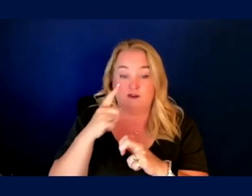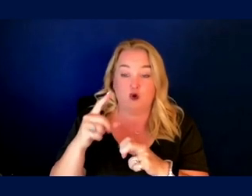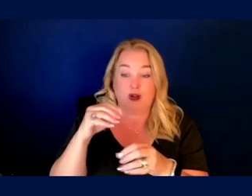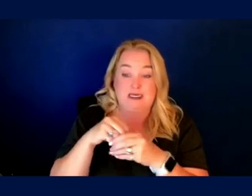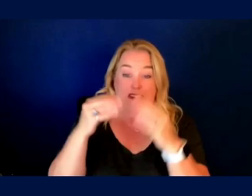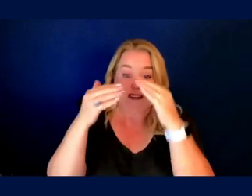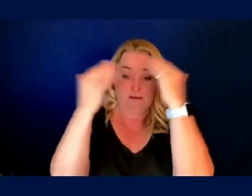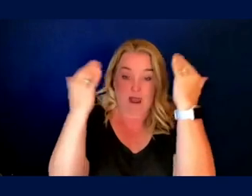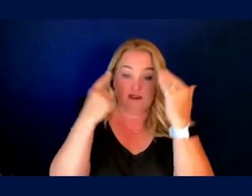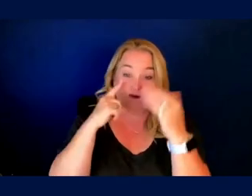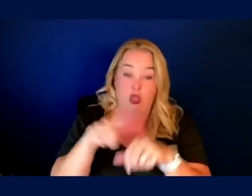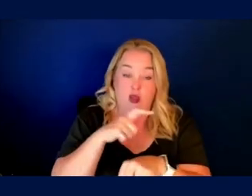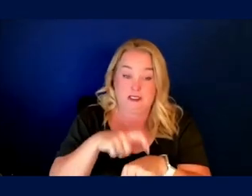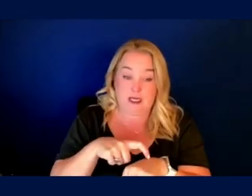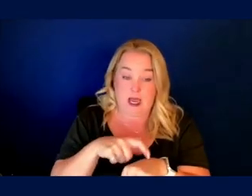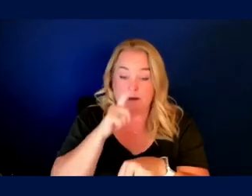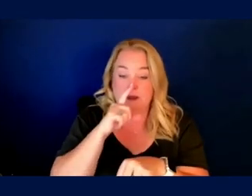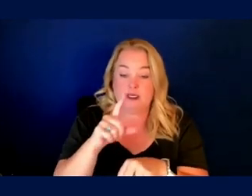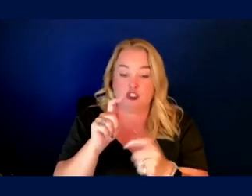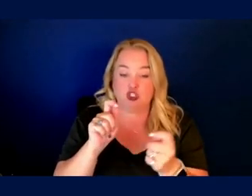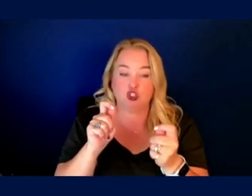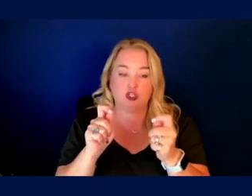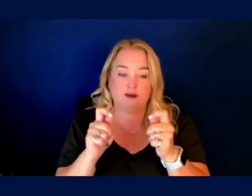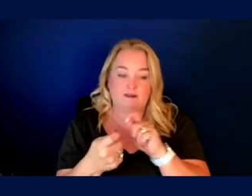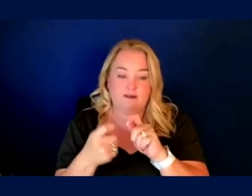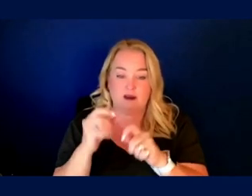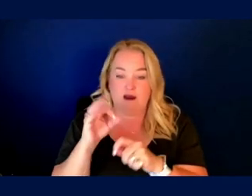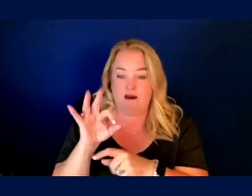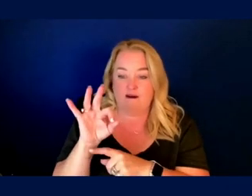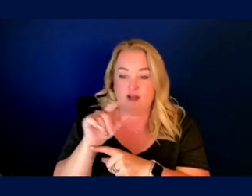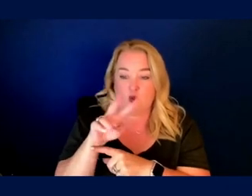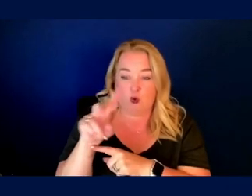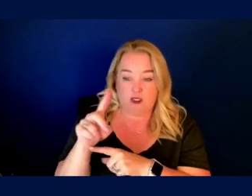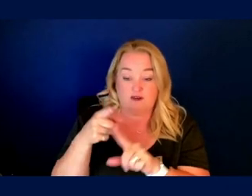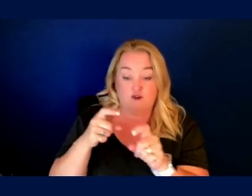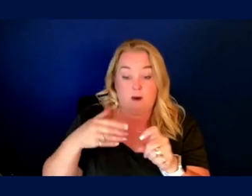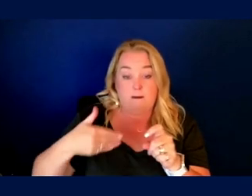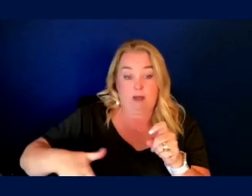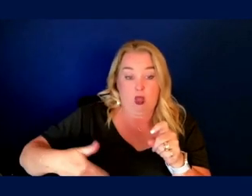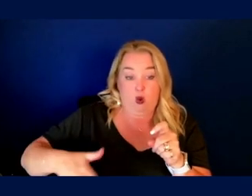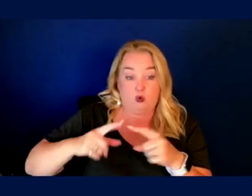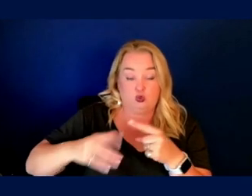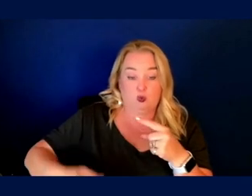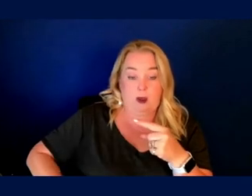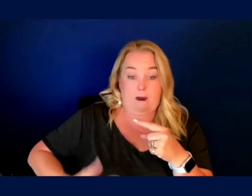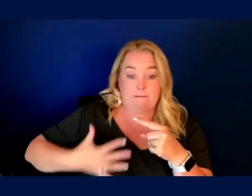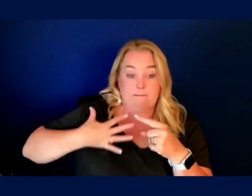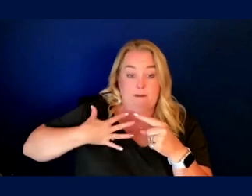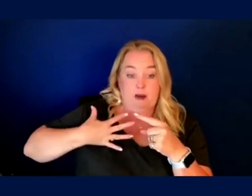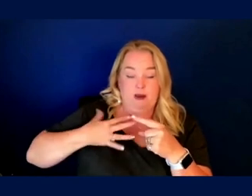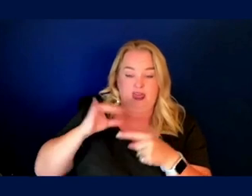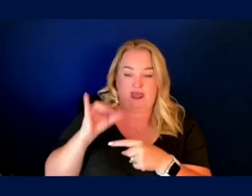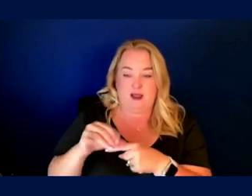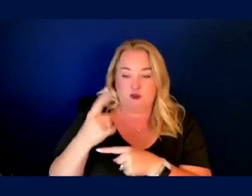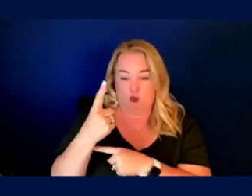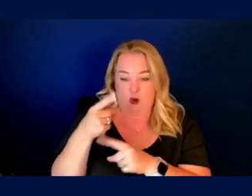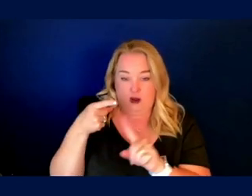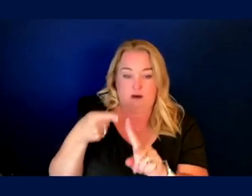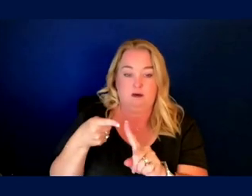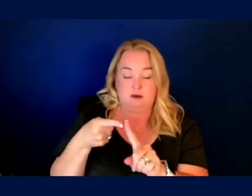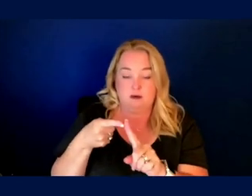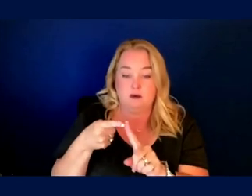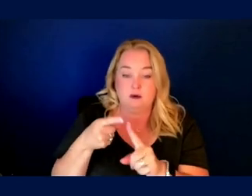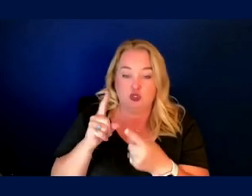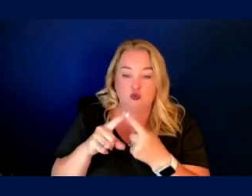space for a long time is a shifting of fluids from the lower body to the upper body, which might be one of the contributors to the